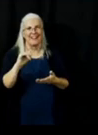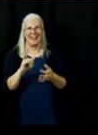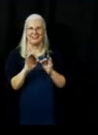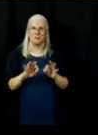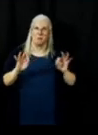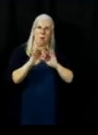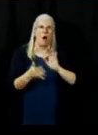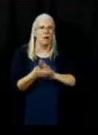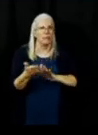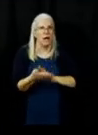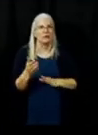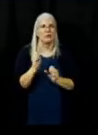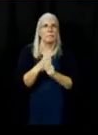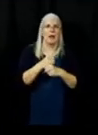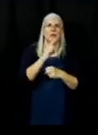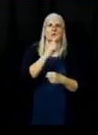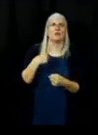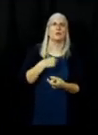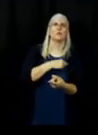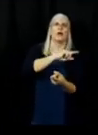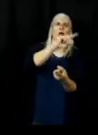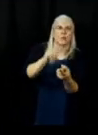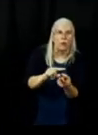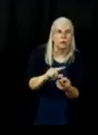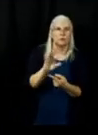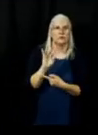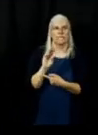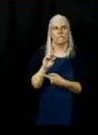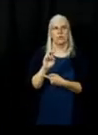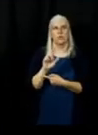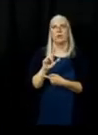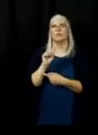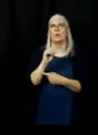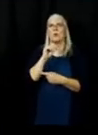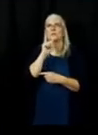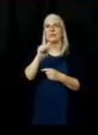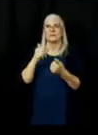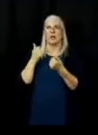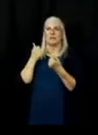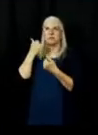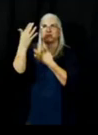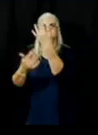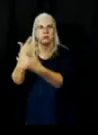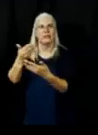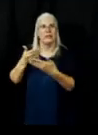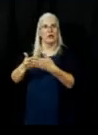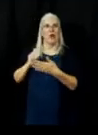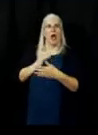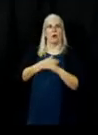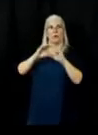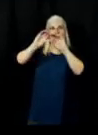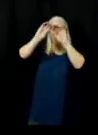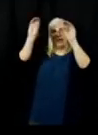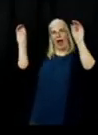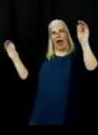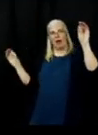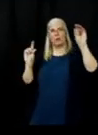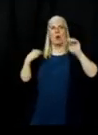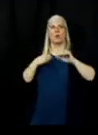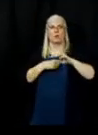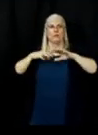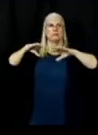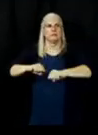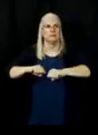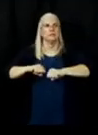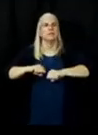so that it doesn't threaten our line so we can continue putting those containment lines on the map and that gets things closer